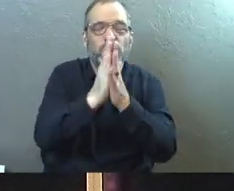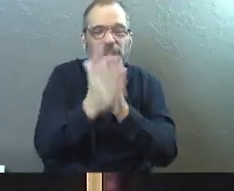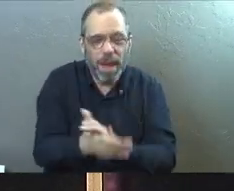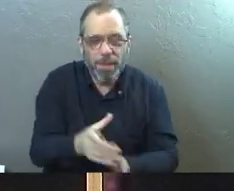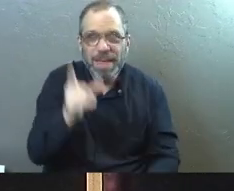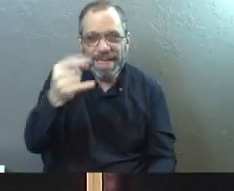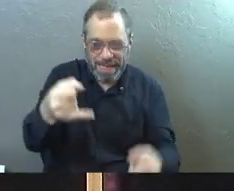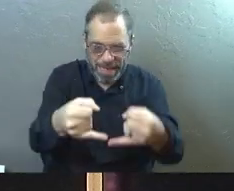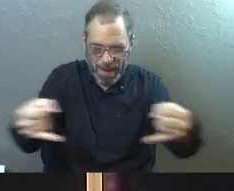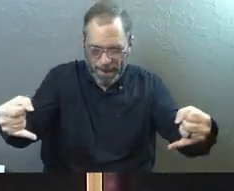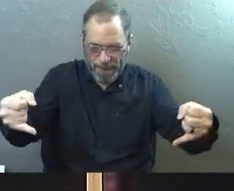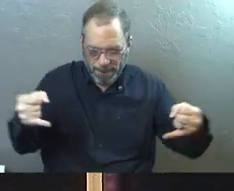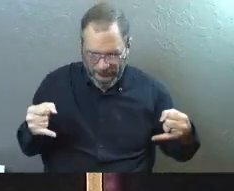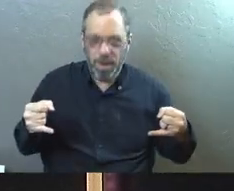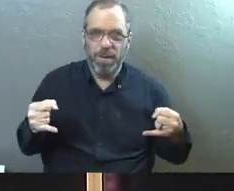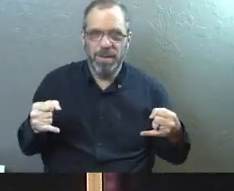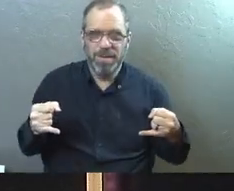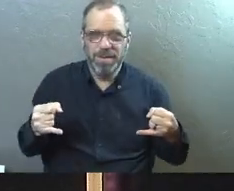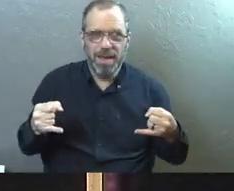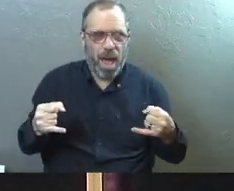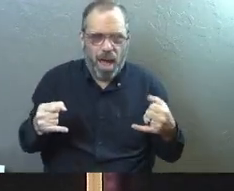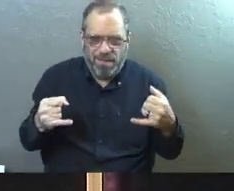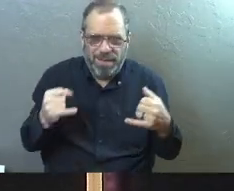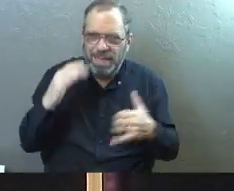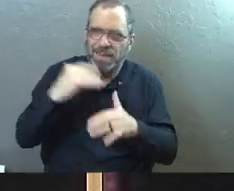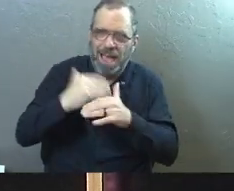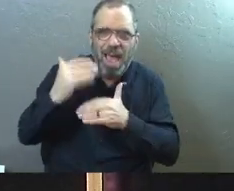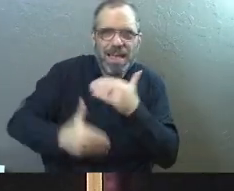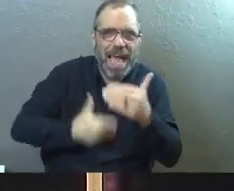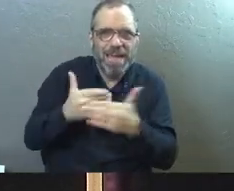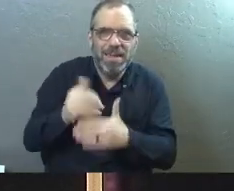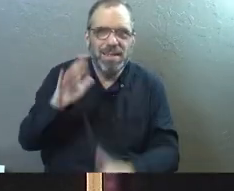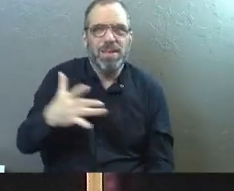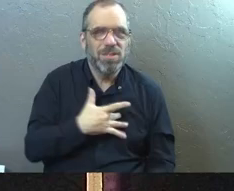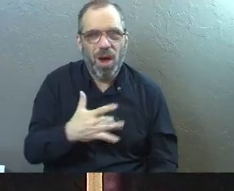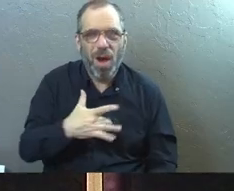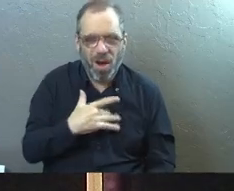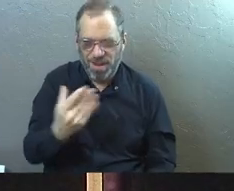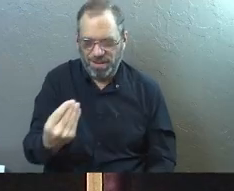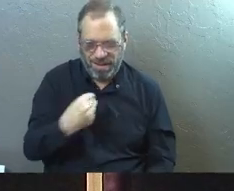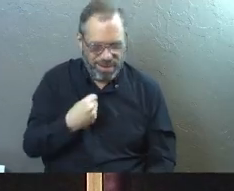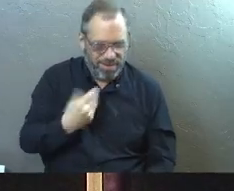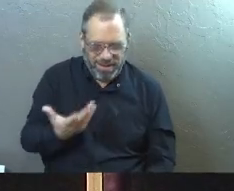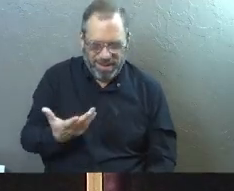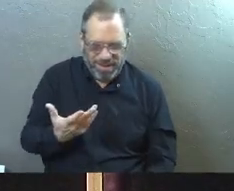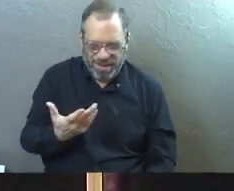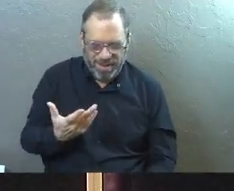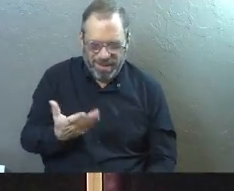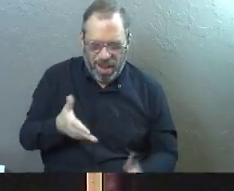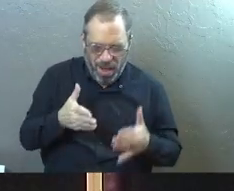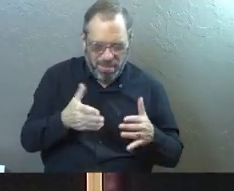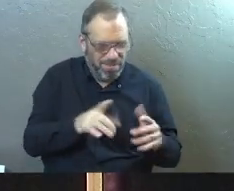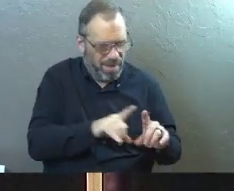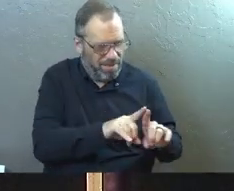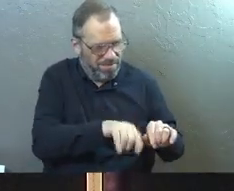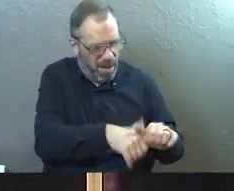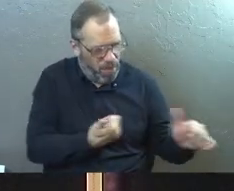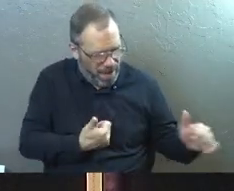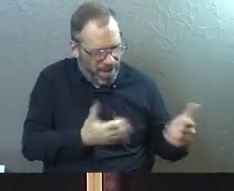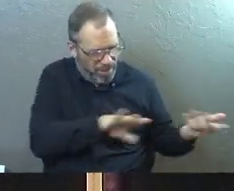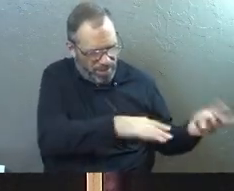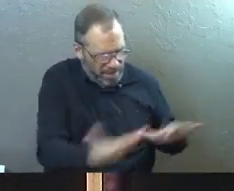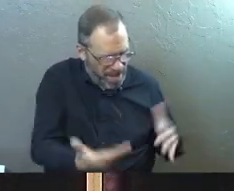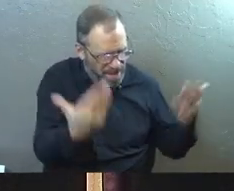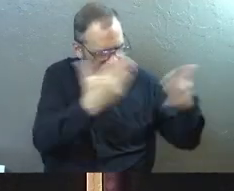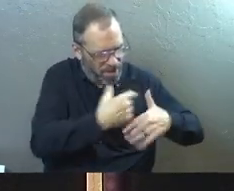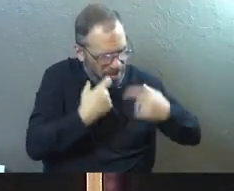God has barriers. He builds barriers for us and it's out of the kindness and goodness of his heart to take care of us, to get us to where we're called, to be away from death and darkness